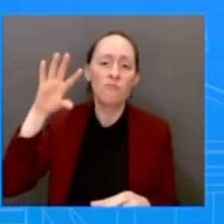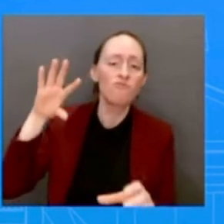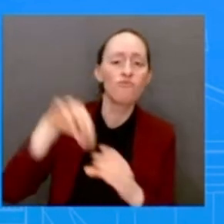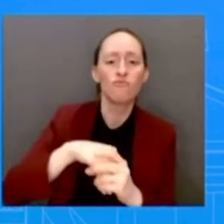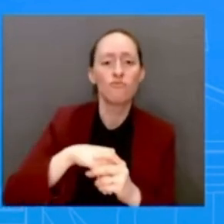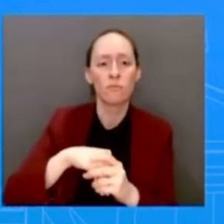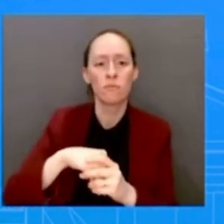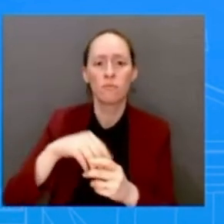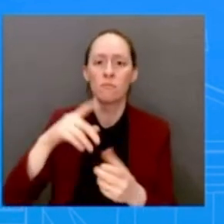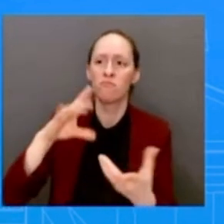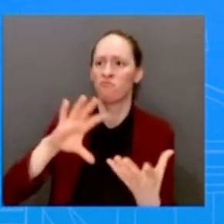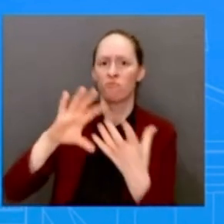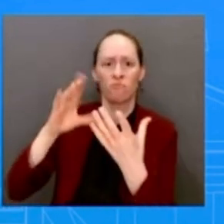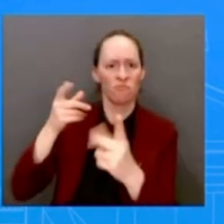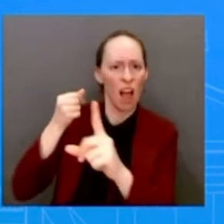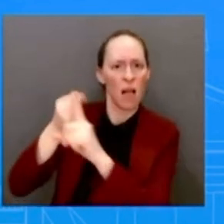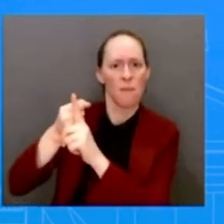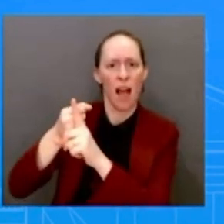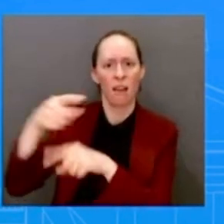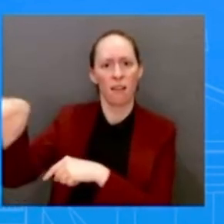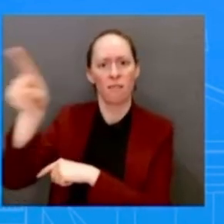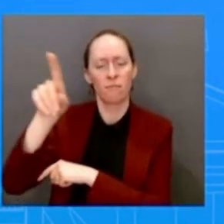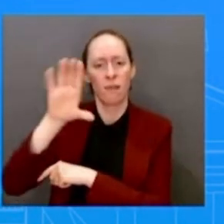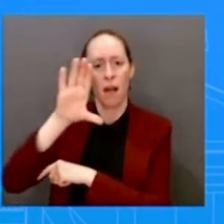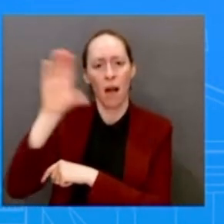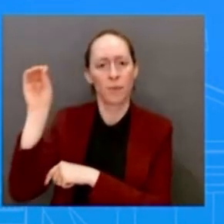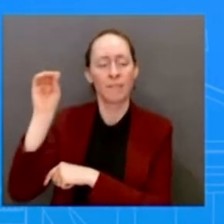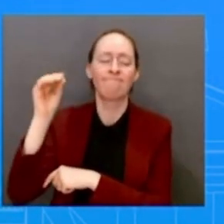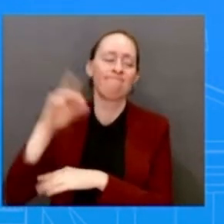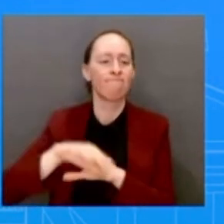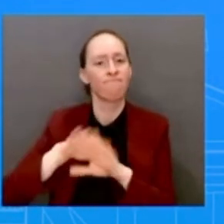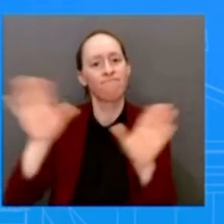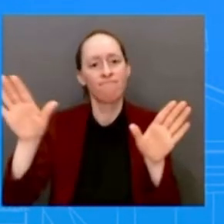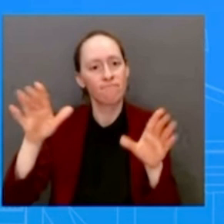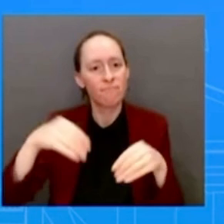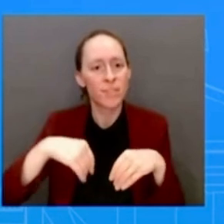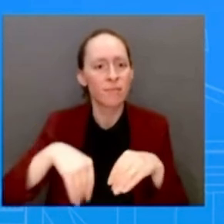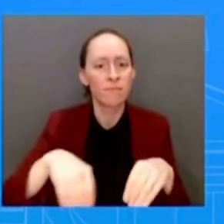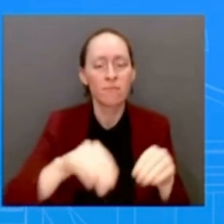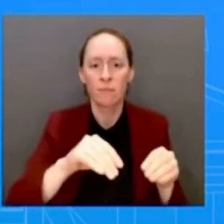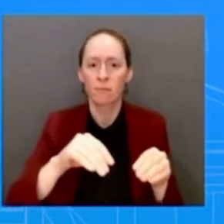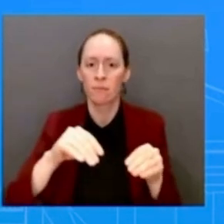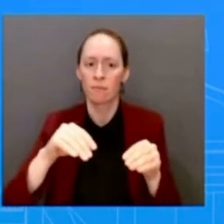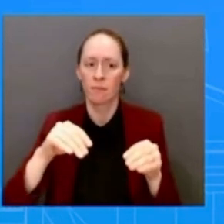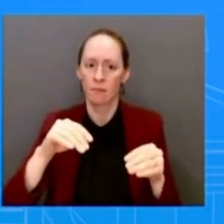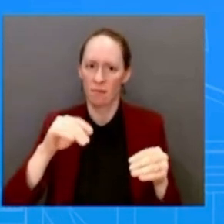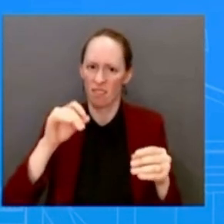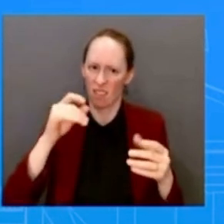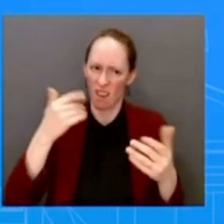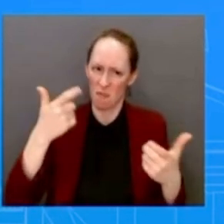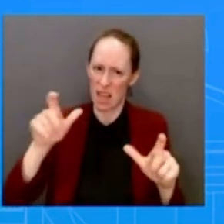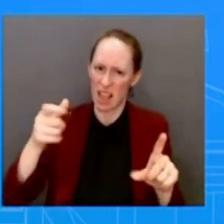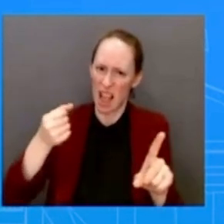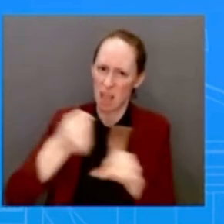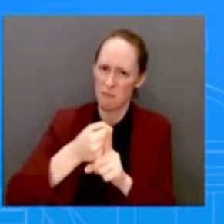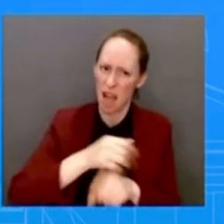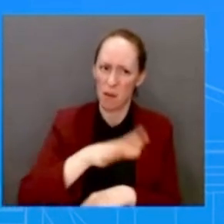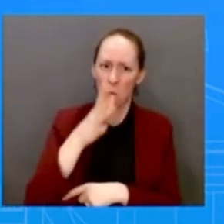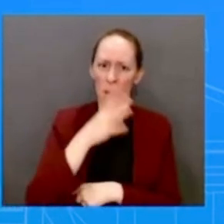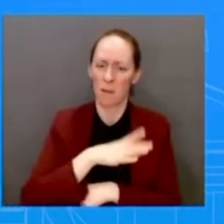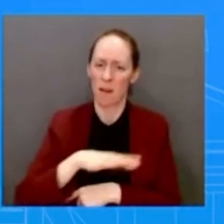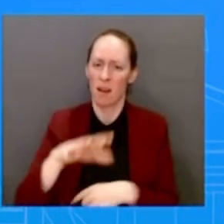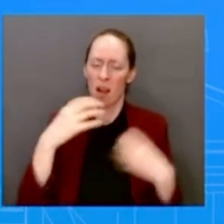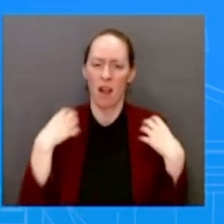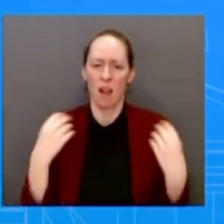Pills, this pill that has been on the market for more than two decades, more than two decades, and is regularly used for